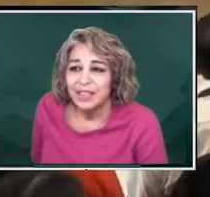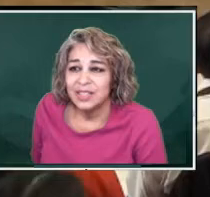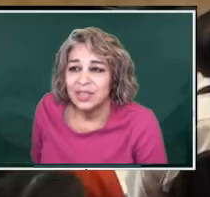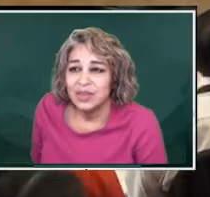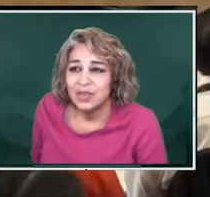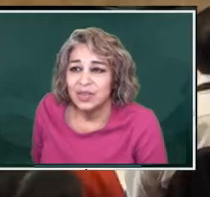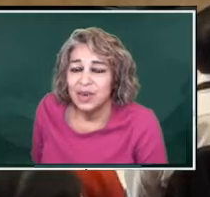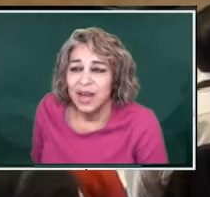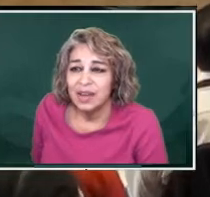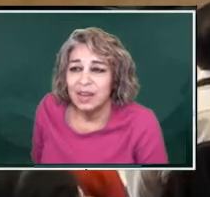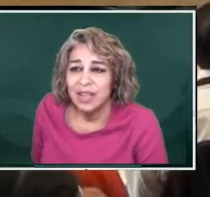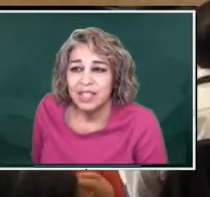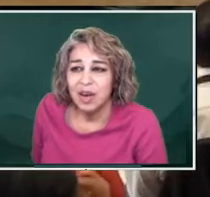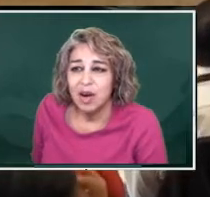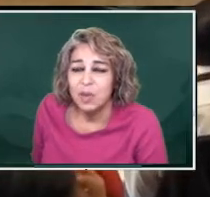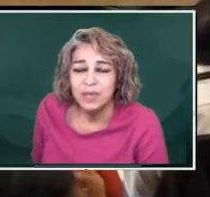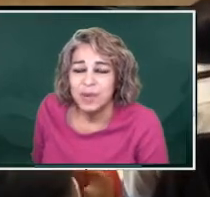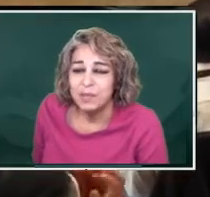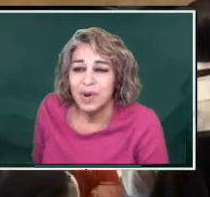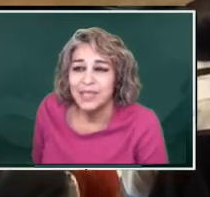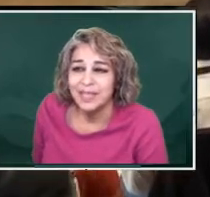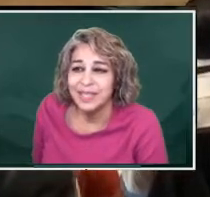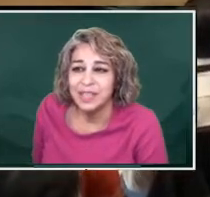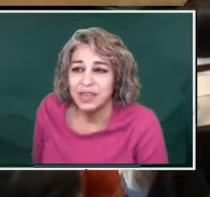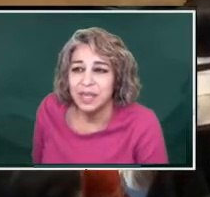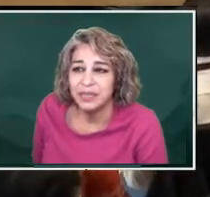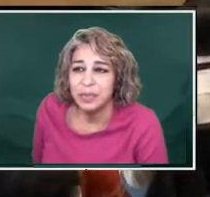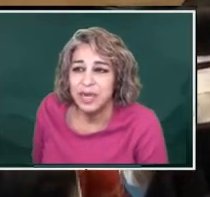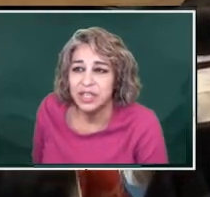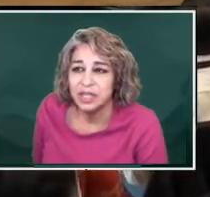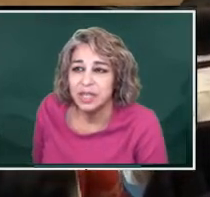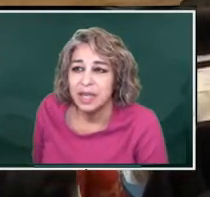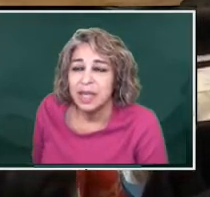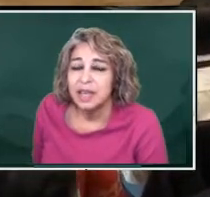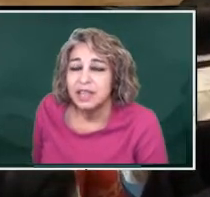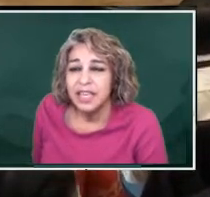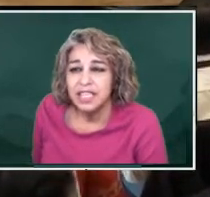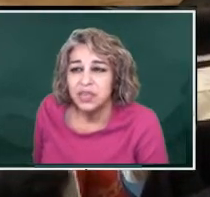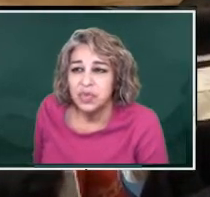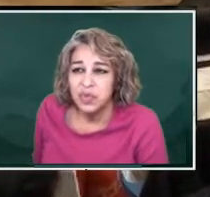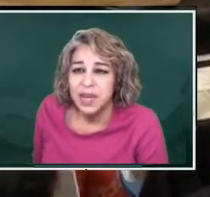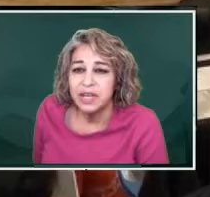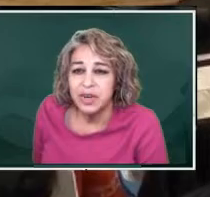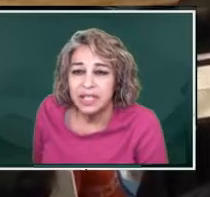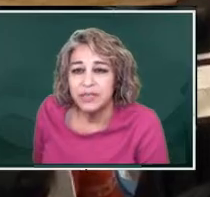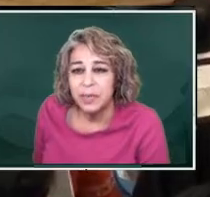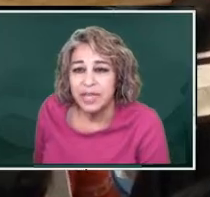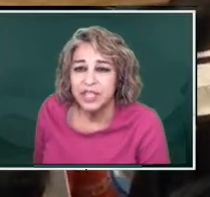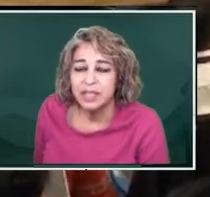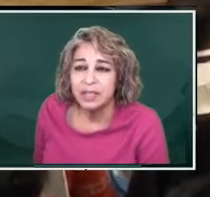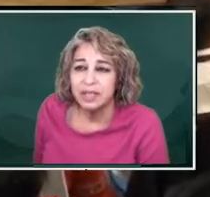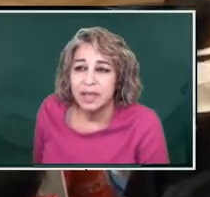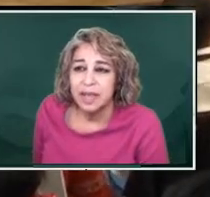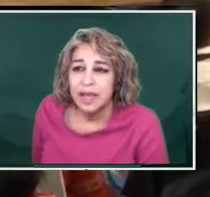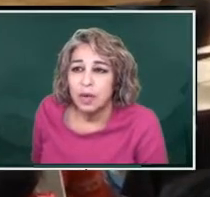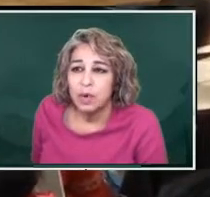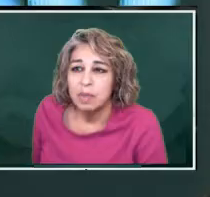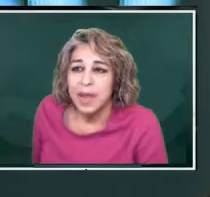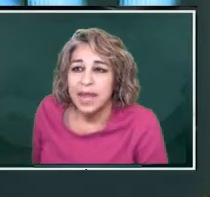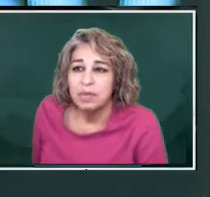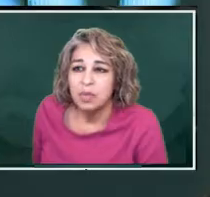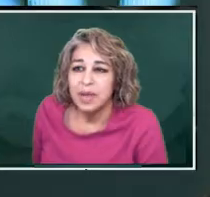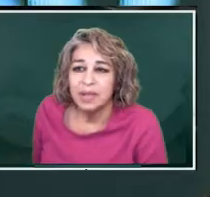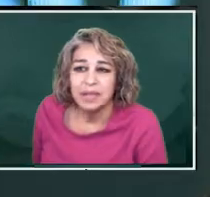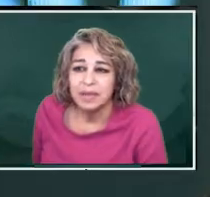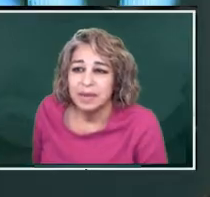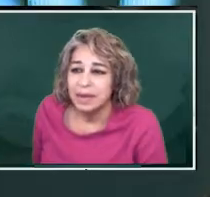So Durango has always been present in the transformations. These three transformations were